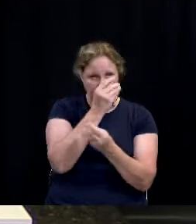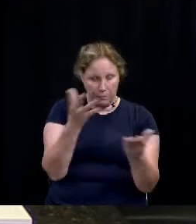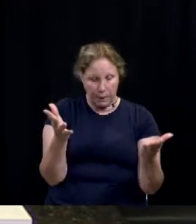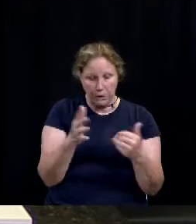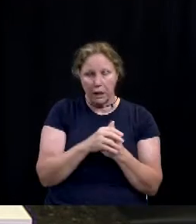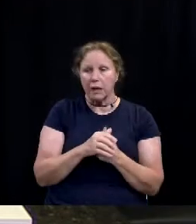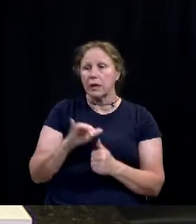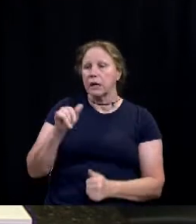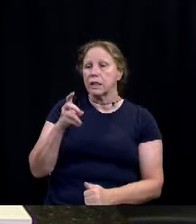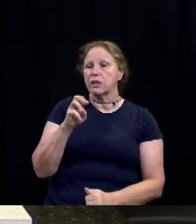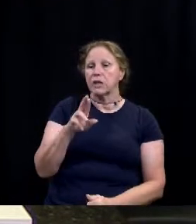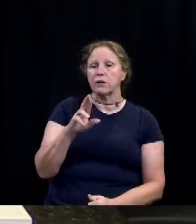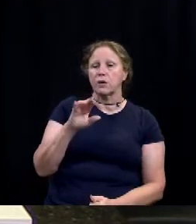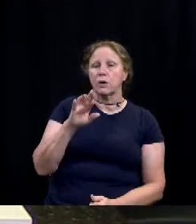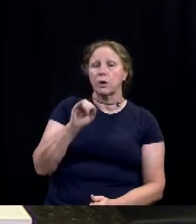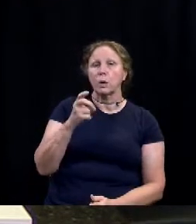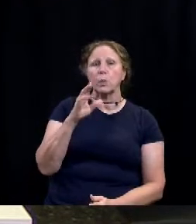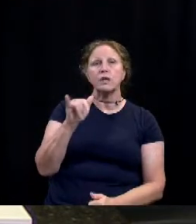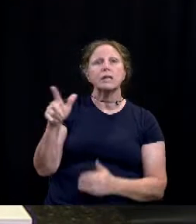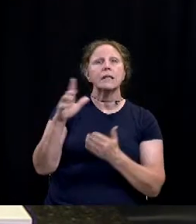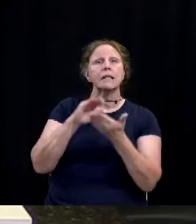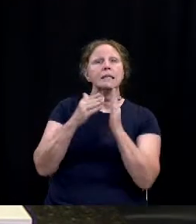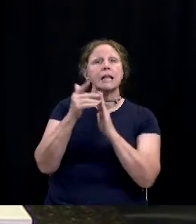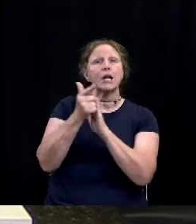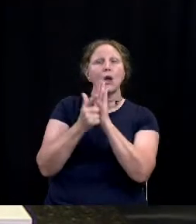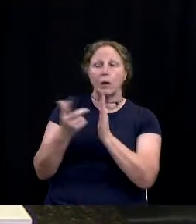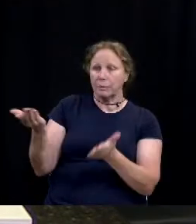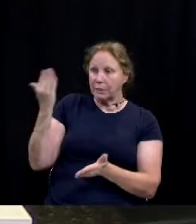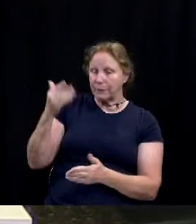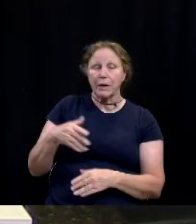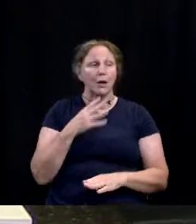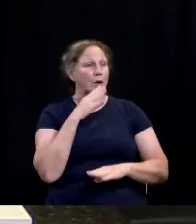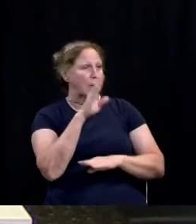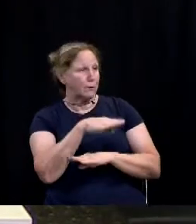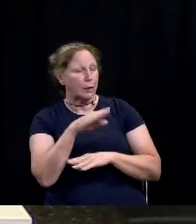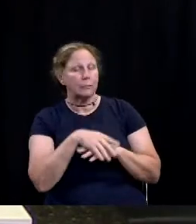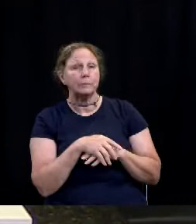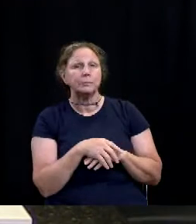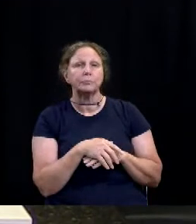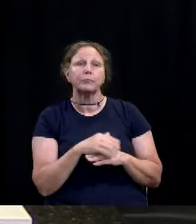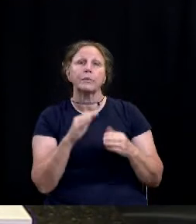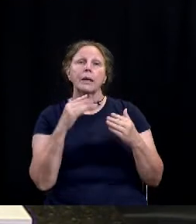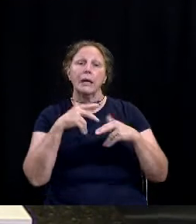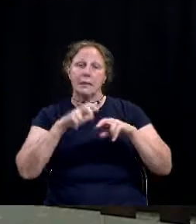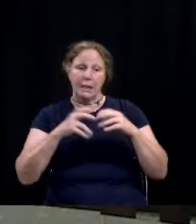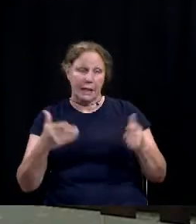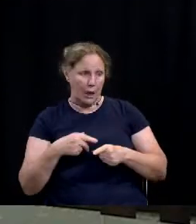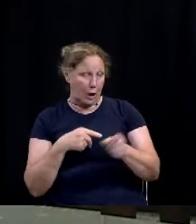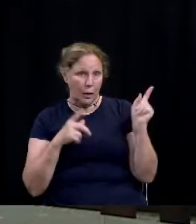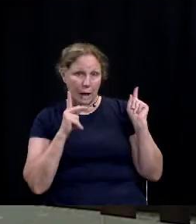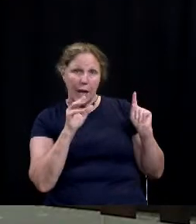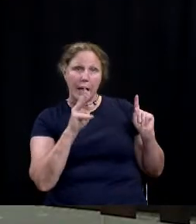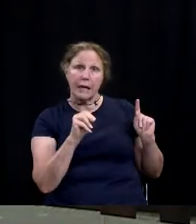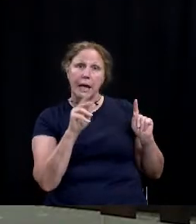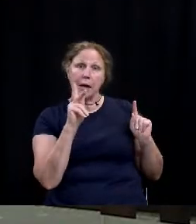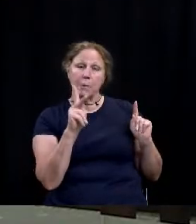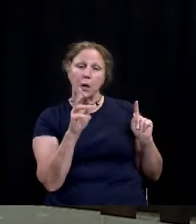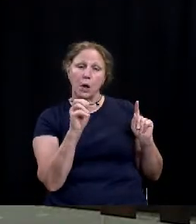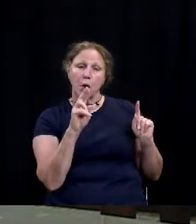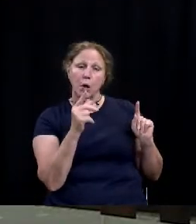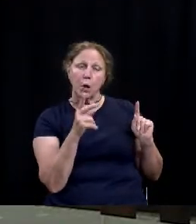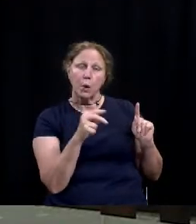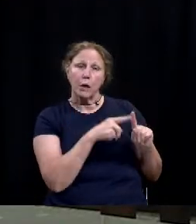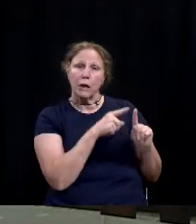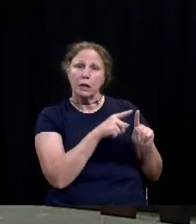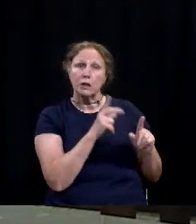Jennifer Ritchie, City Attorney, to provide. Good afternoon. Sitting at the table today, you'll see Kim Coogan, who joined